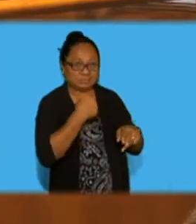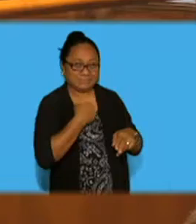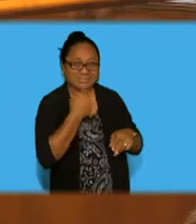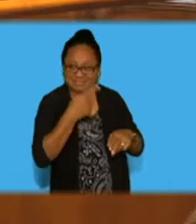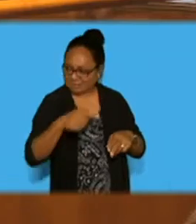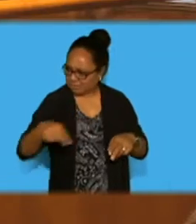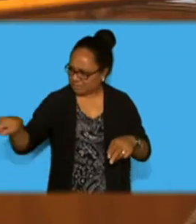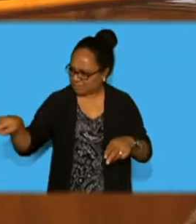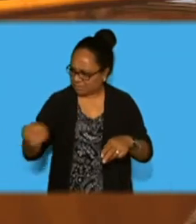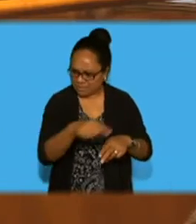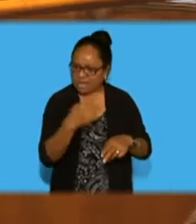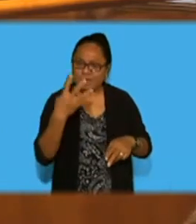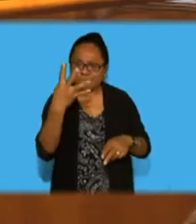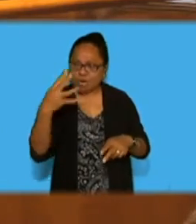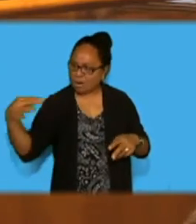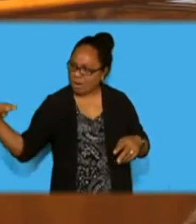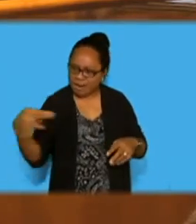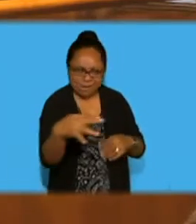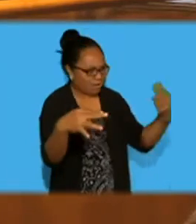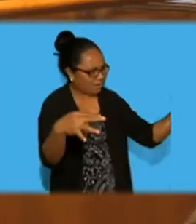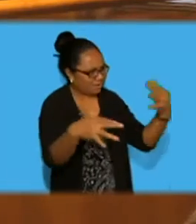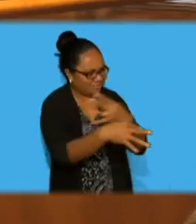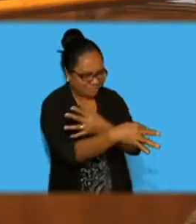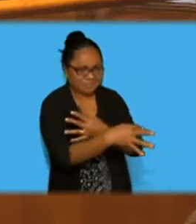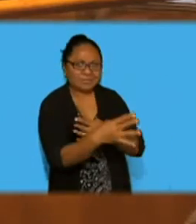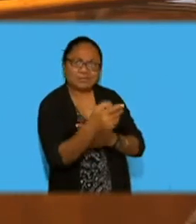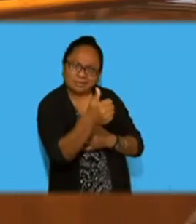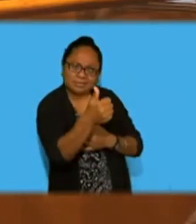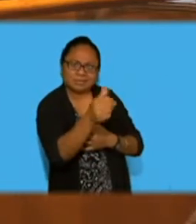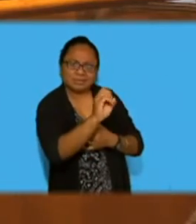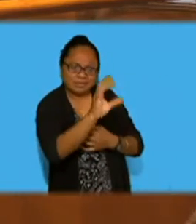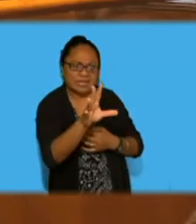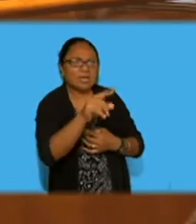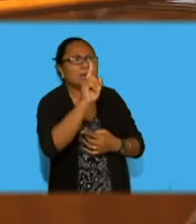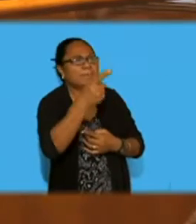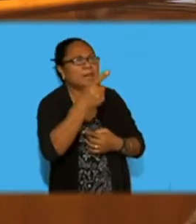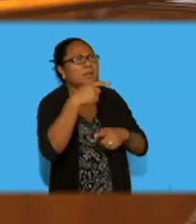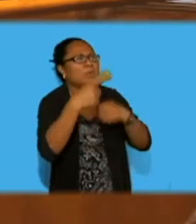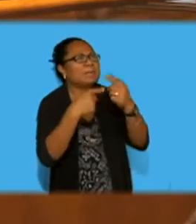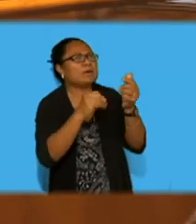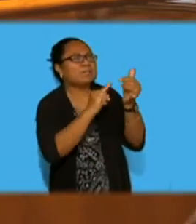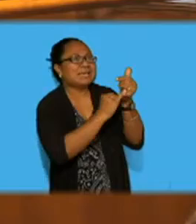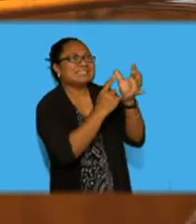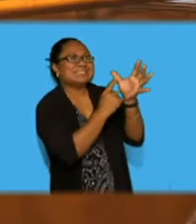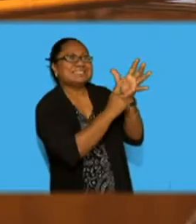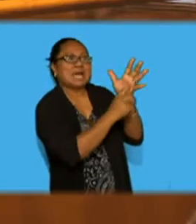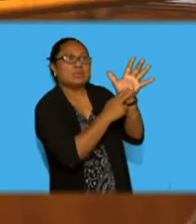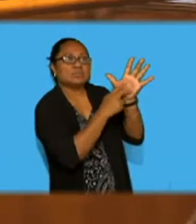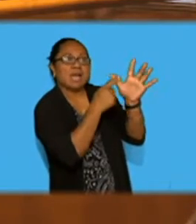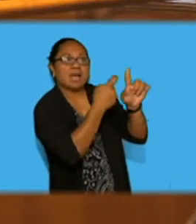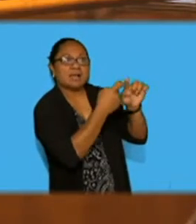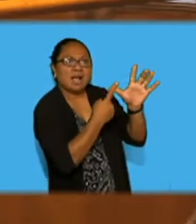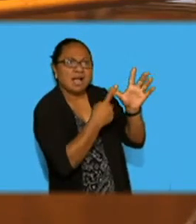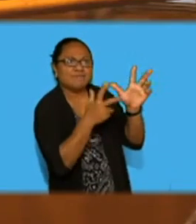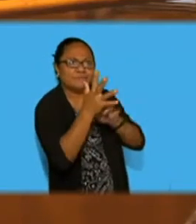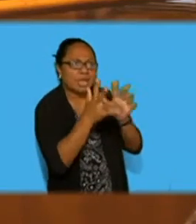all the way to Ndena Rao. What about the road for the people from Saunaka Village, Kennedy Avenue,